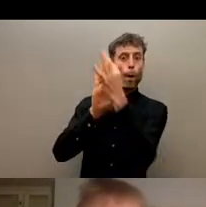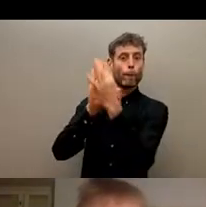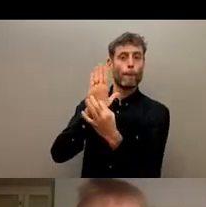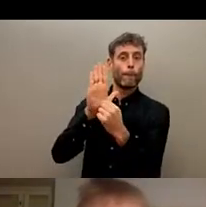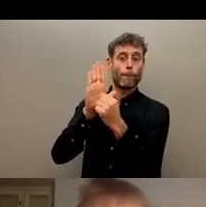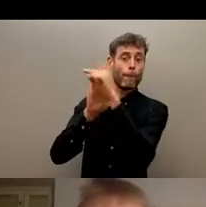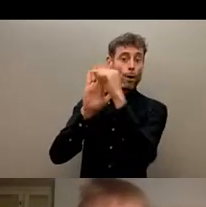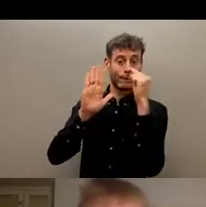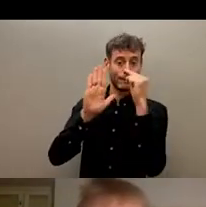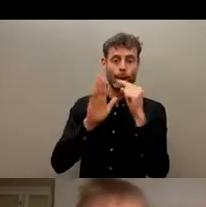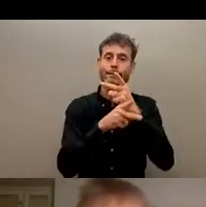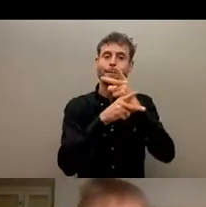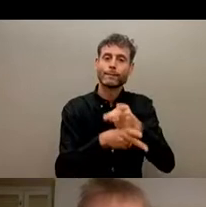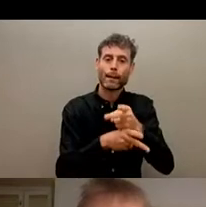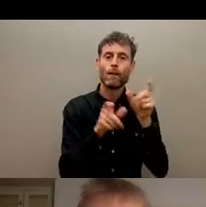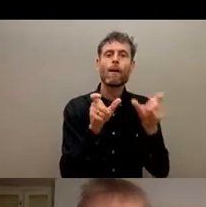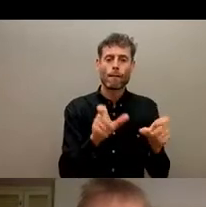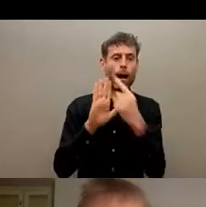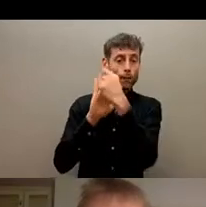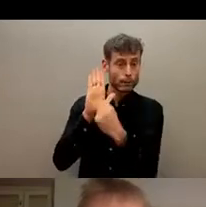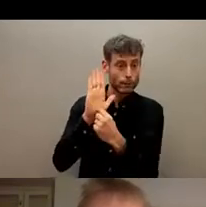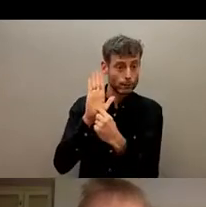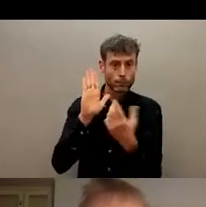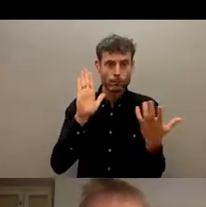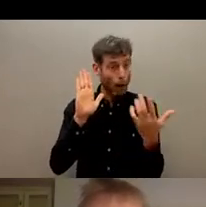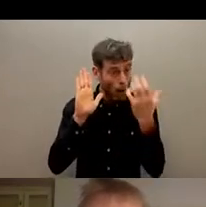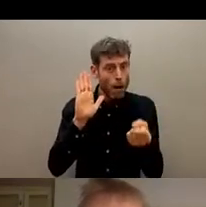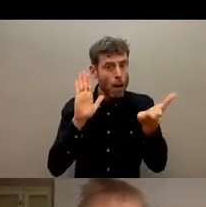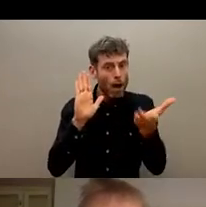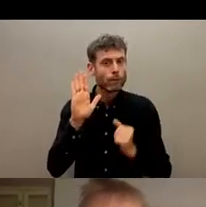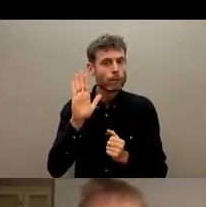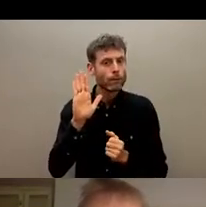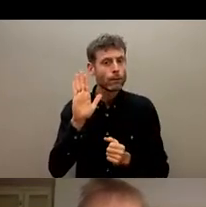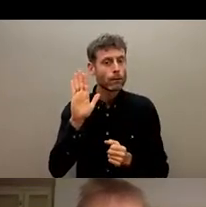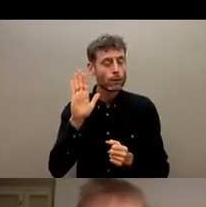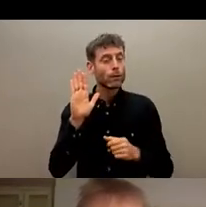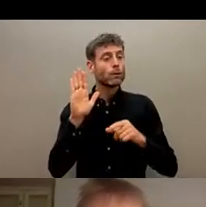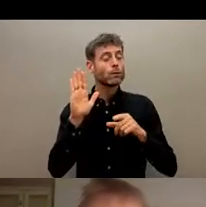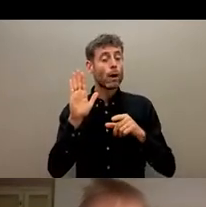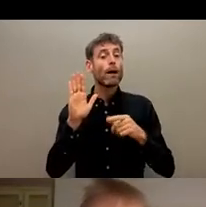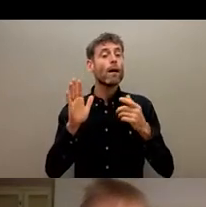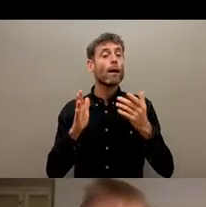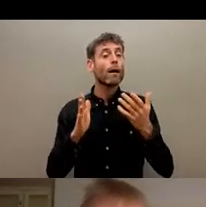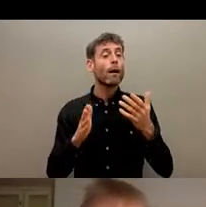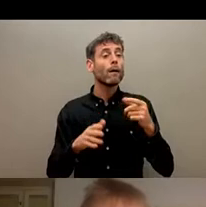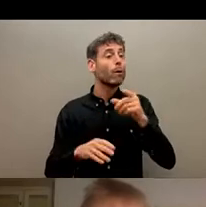evidence based that there is either no safeguarding policy in place, or it's not really implemented, usually the latter one.